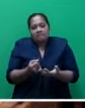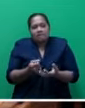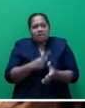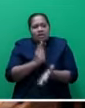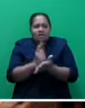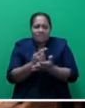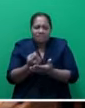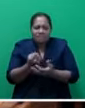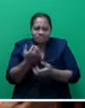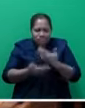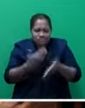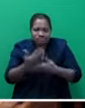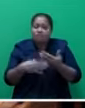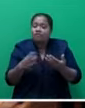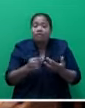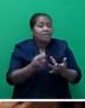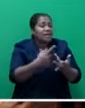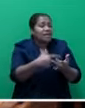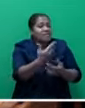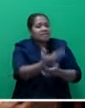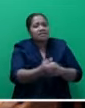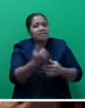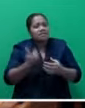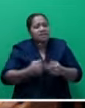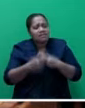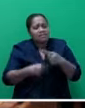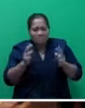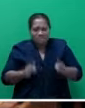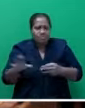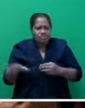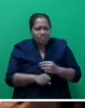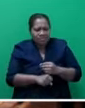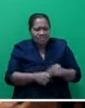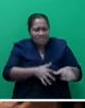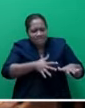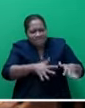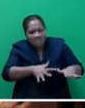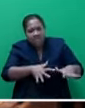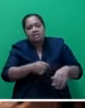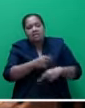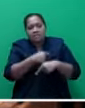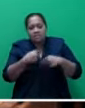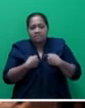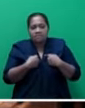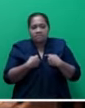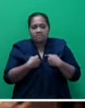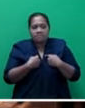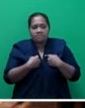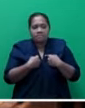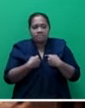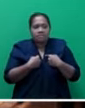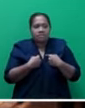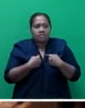the other side about the human trafficking trafficking and the fear that we will be downgraded